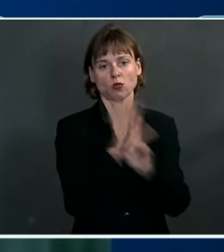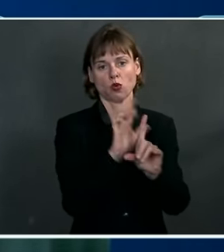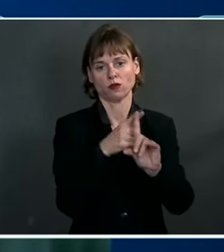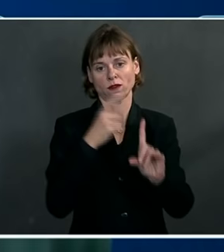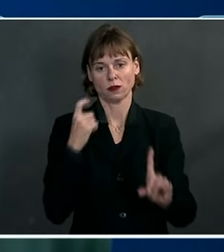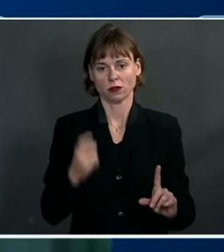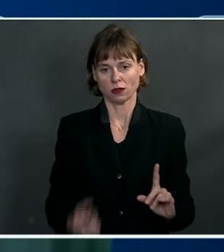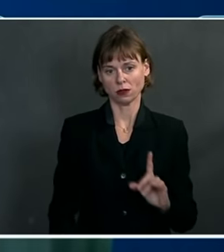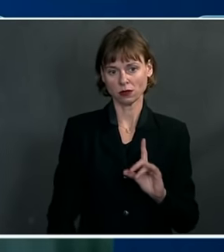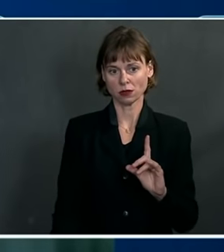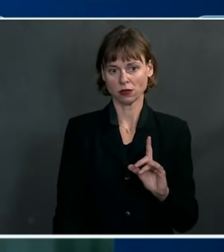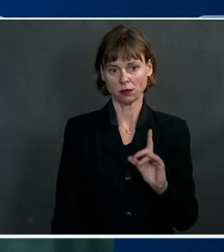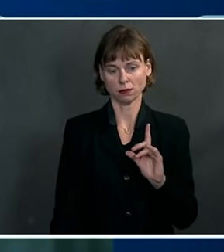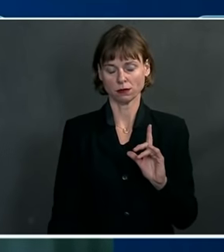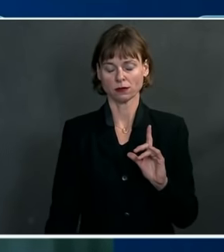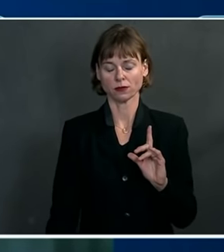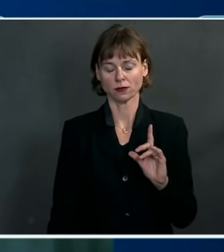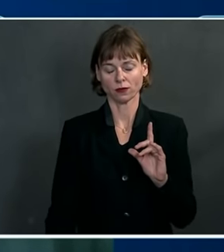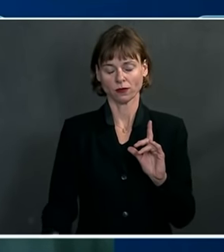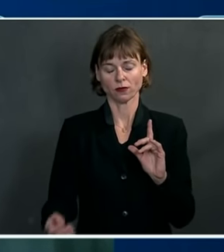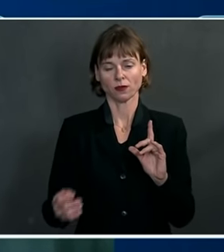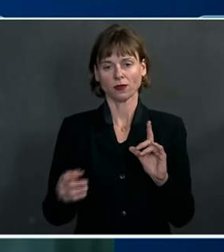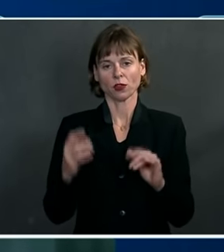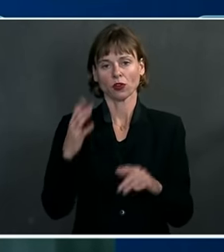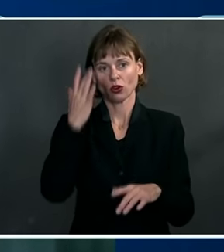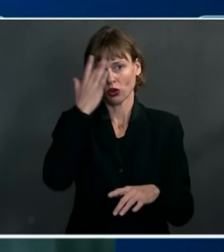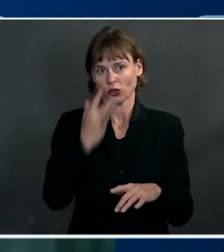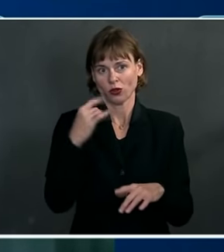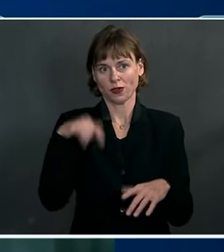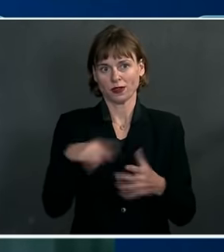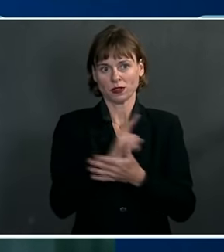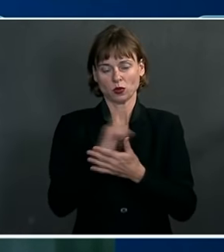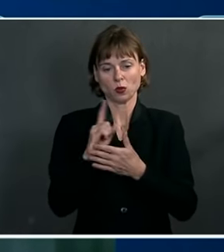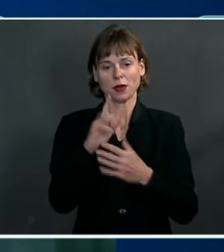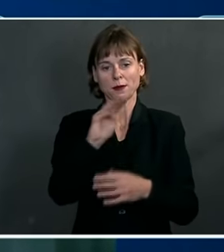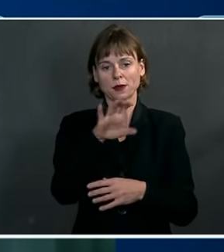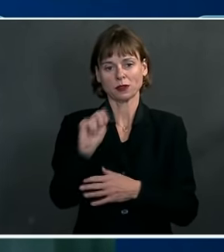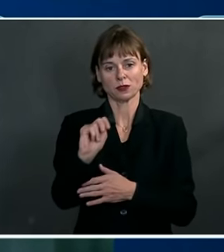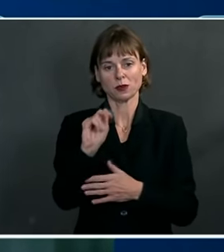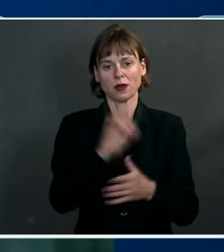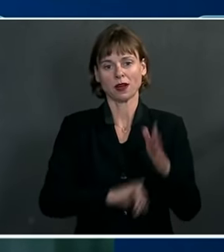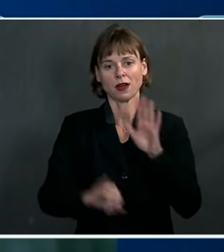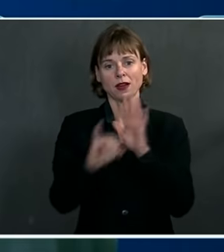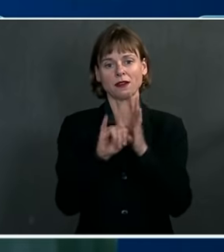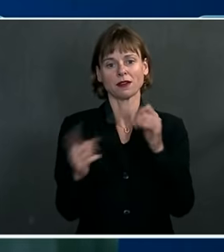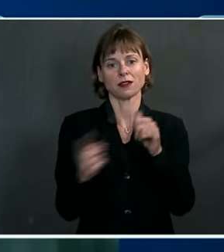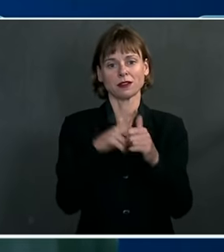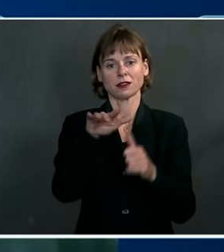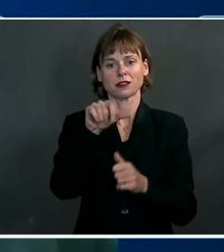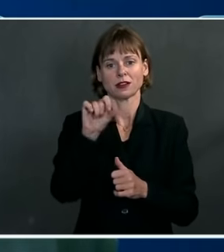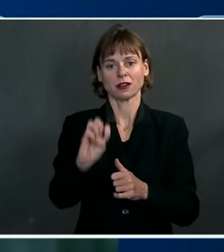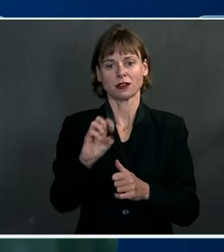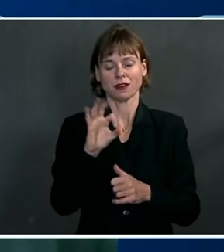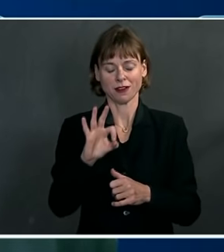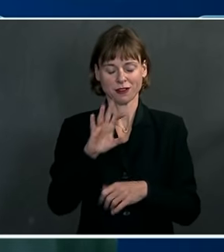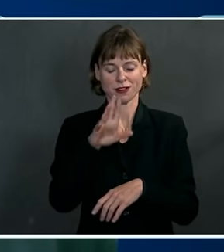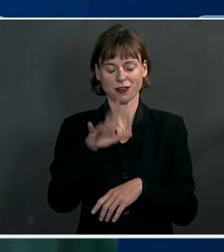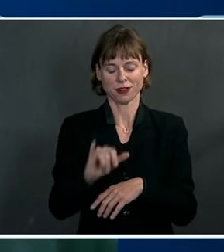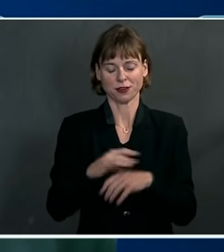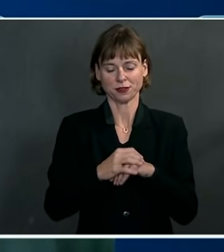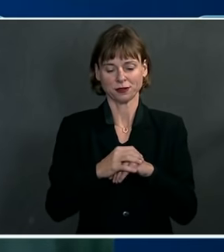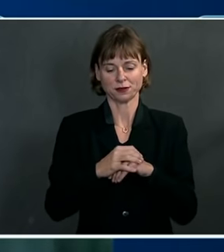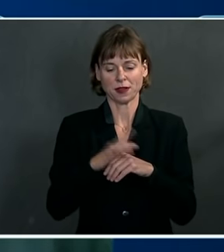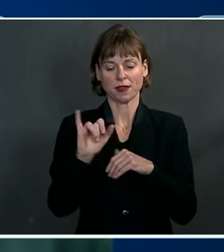And earlier this week, Minnesota identified the first U.S. case of the B.1 variant. This is the variant that originally